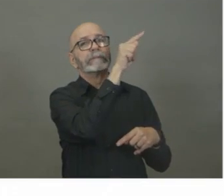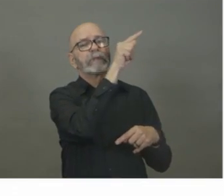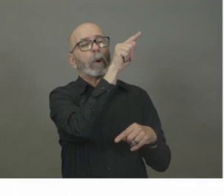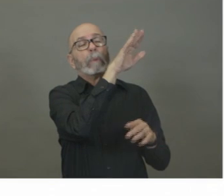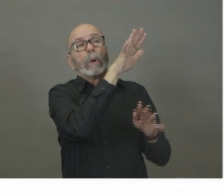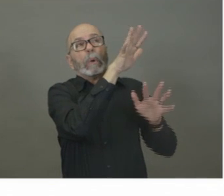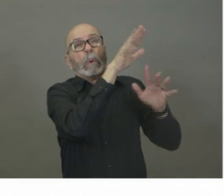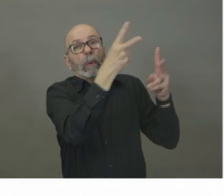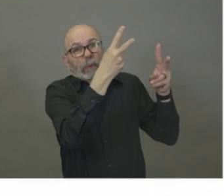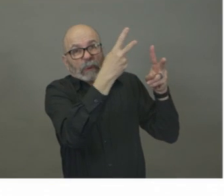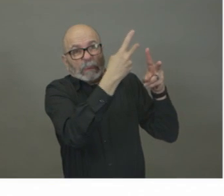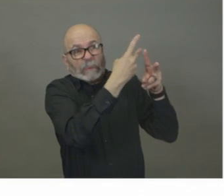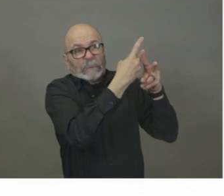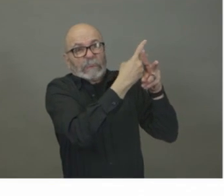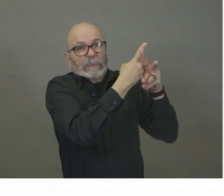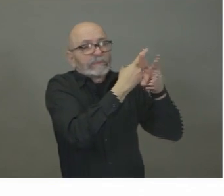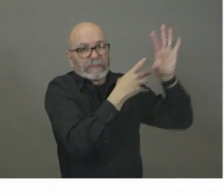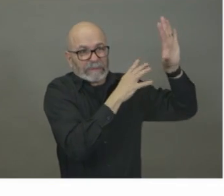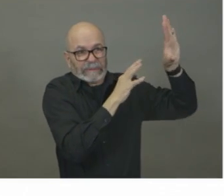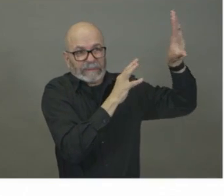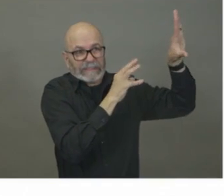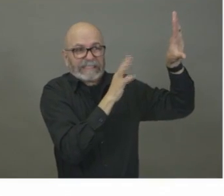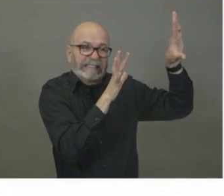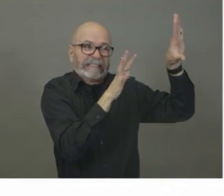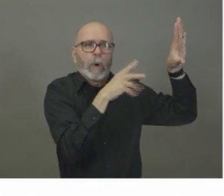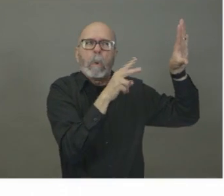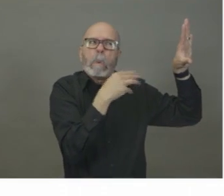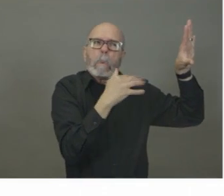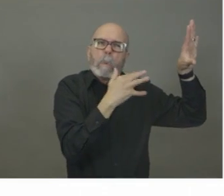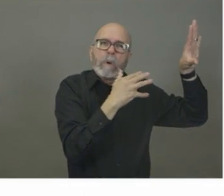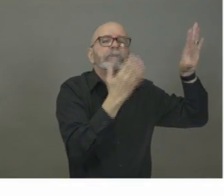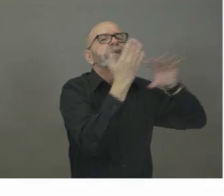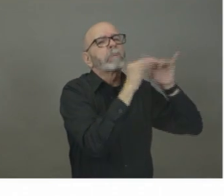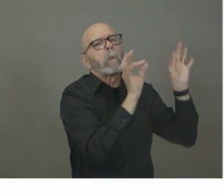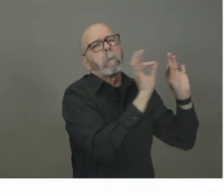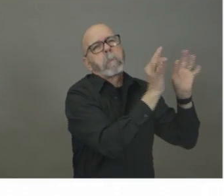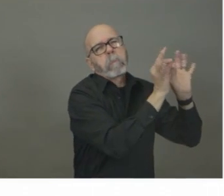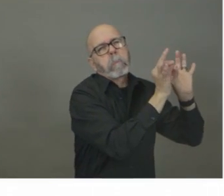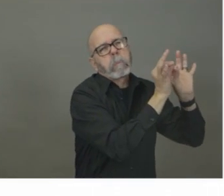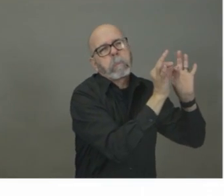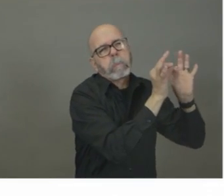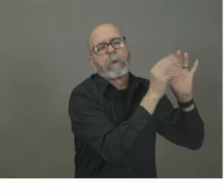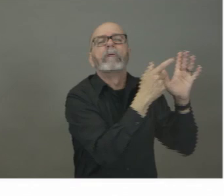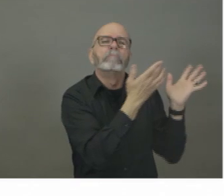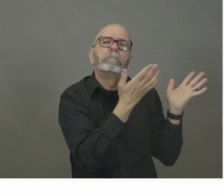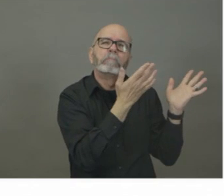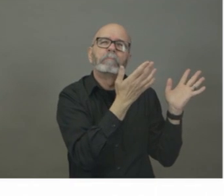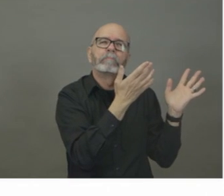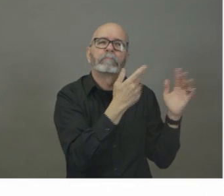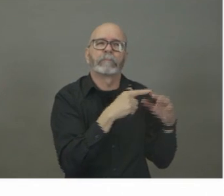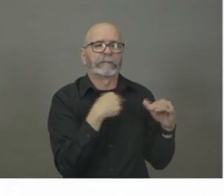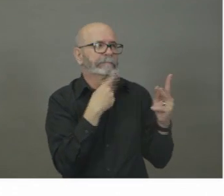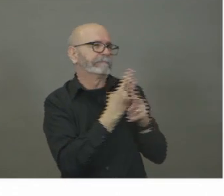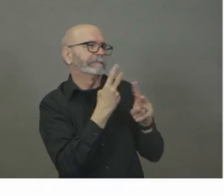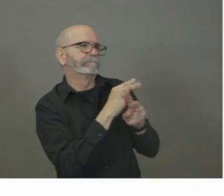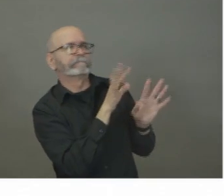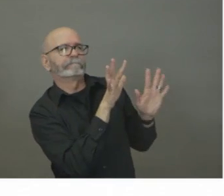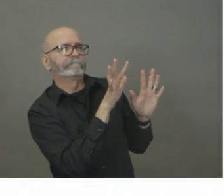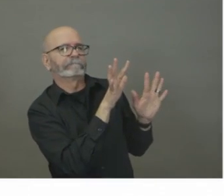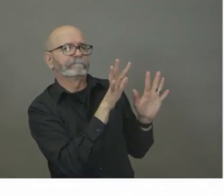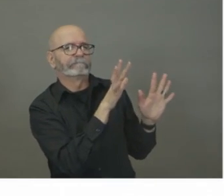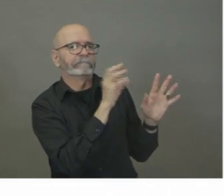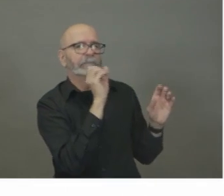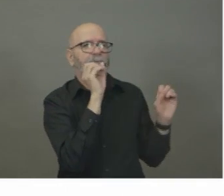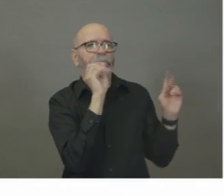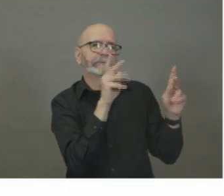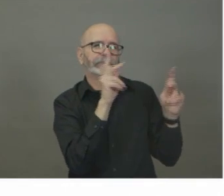therefore needs to be, uh, will, will be differ. Uh, as I said, it's the appropriate balance of public health measures and, and, and, and